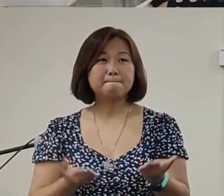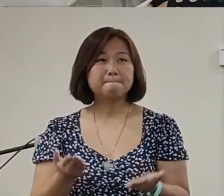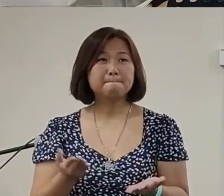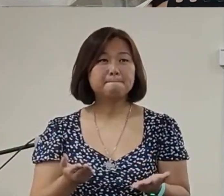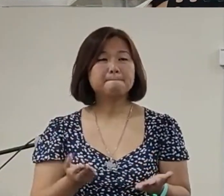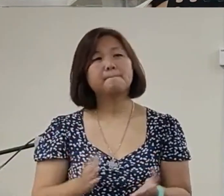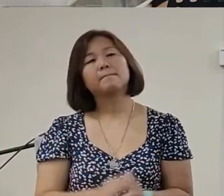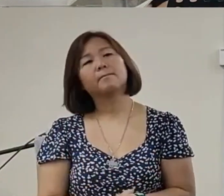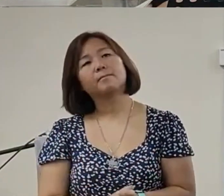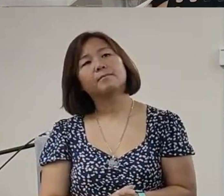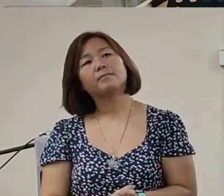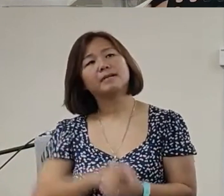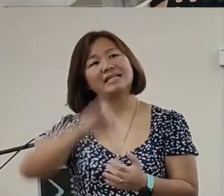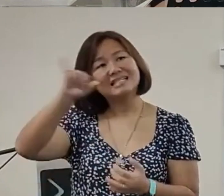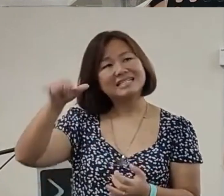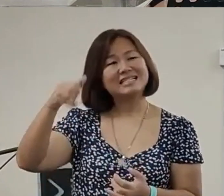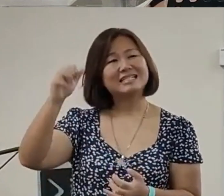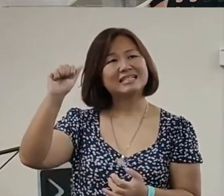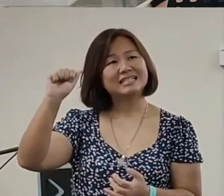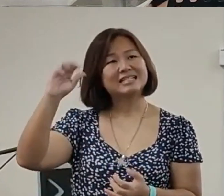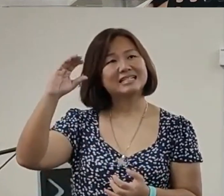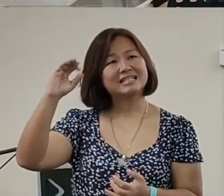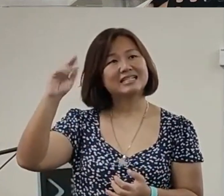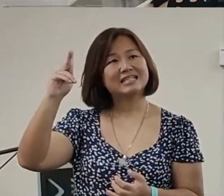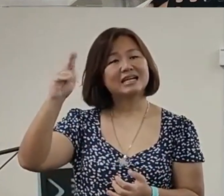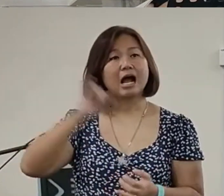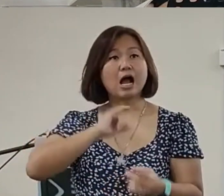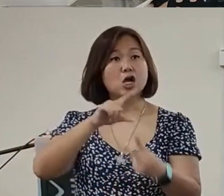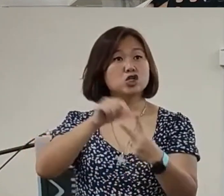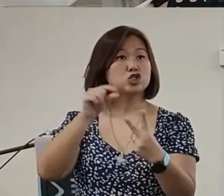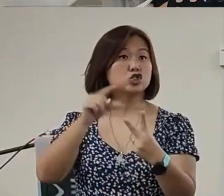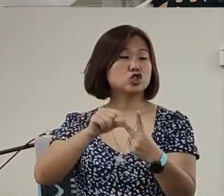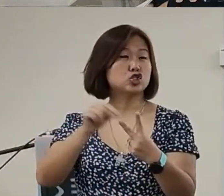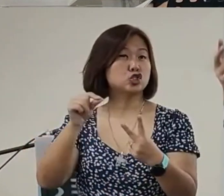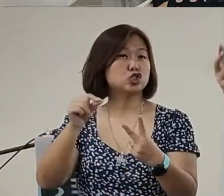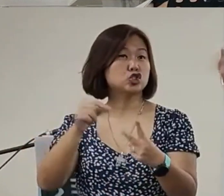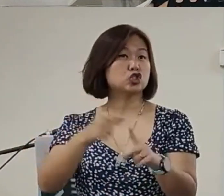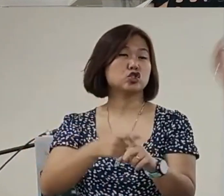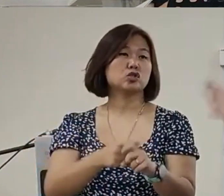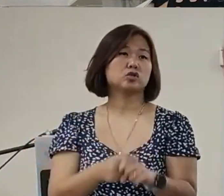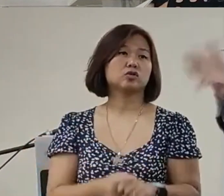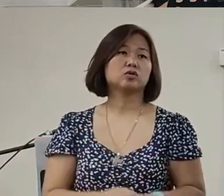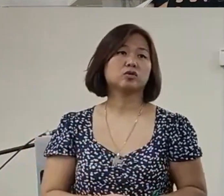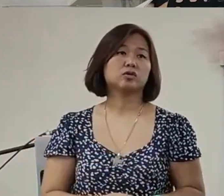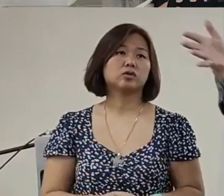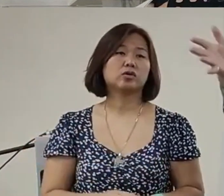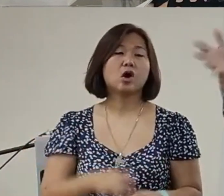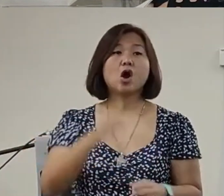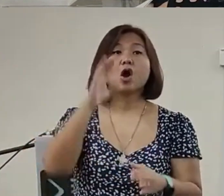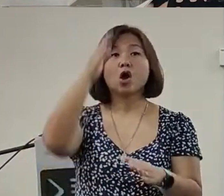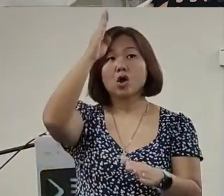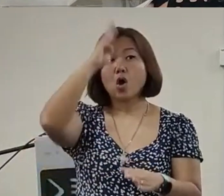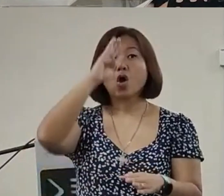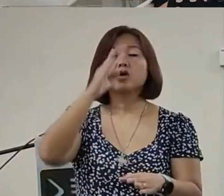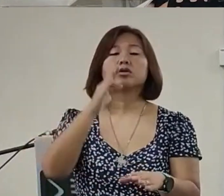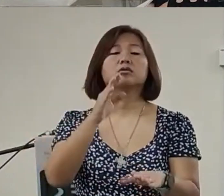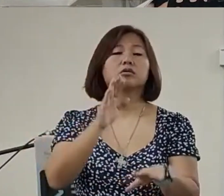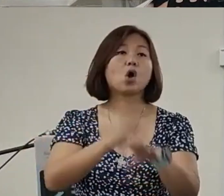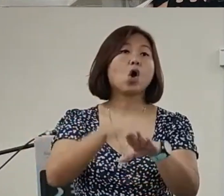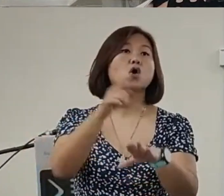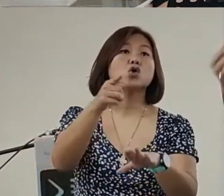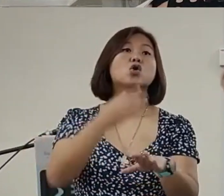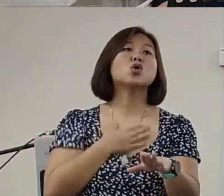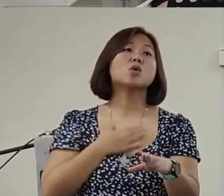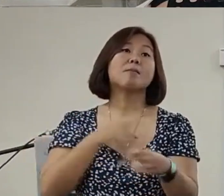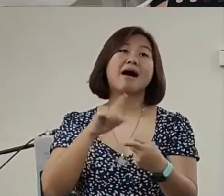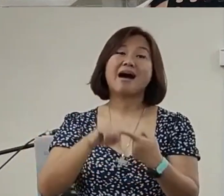Jacob whom I have chosen the descendants of Abraham my friend God is calling you my friend if